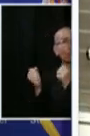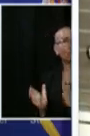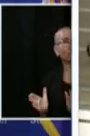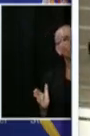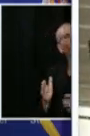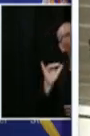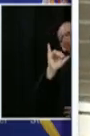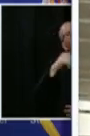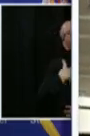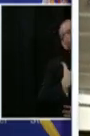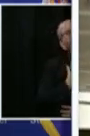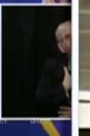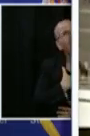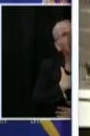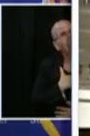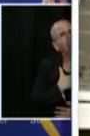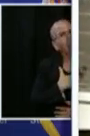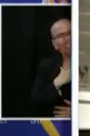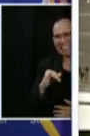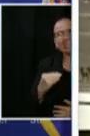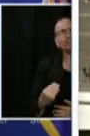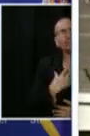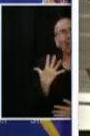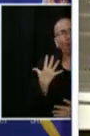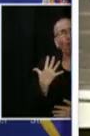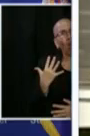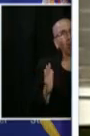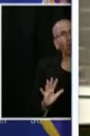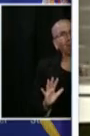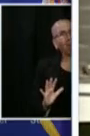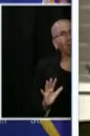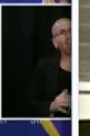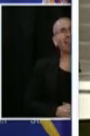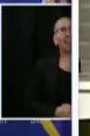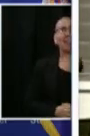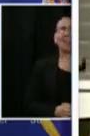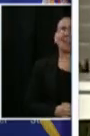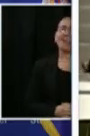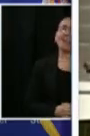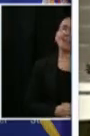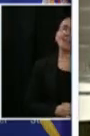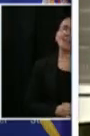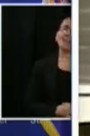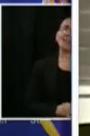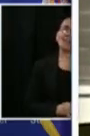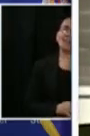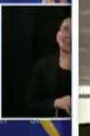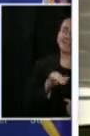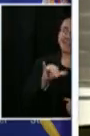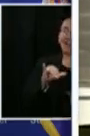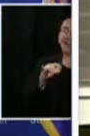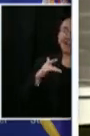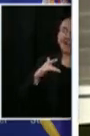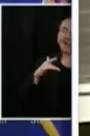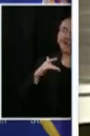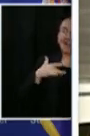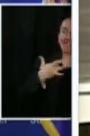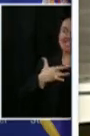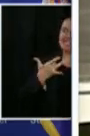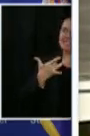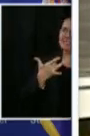am in shock of what I thought we might have to be talking about. I will note that that event did have some disruptive